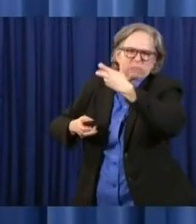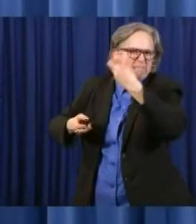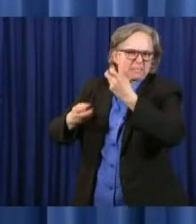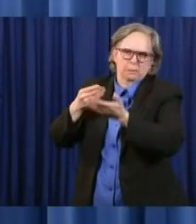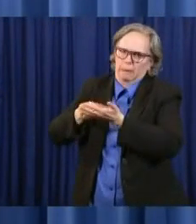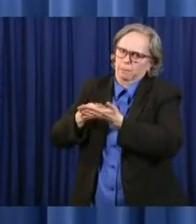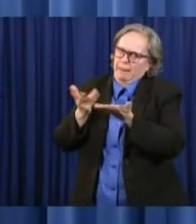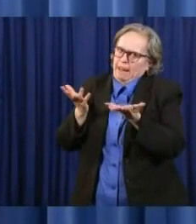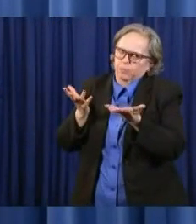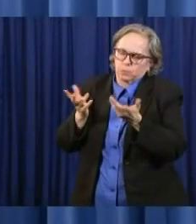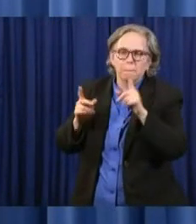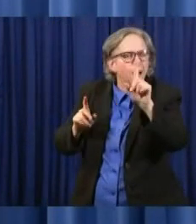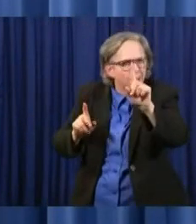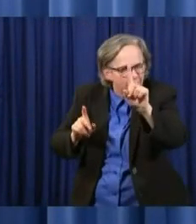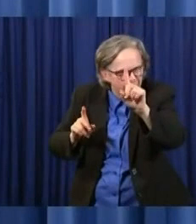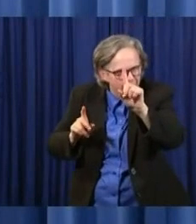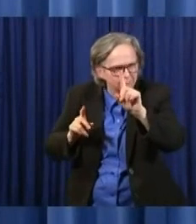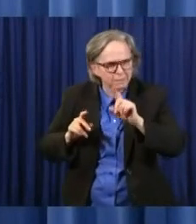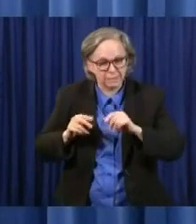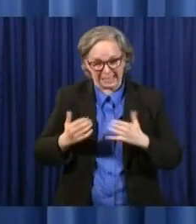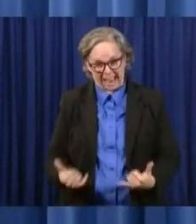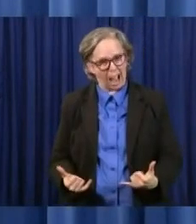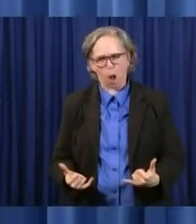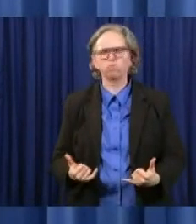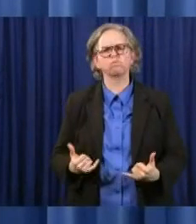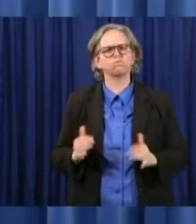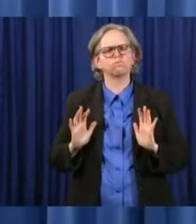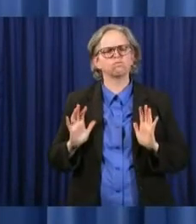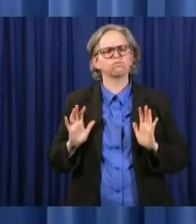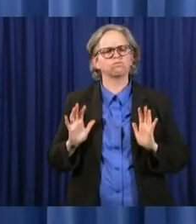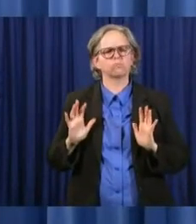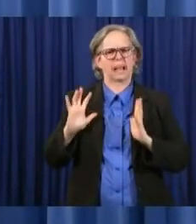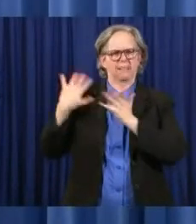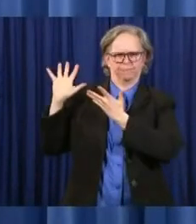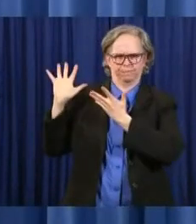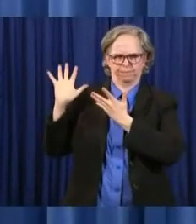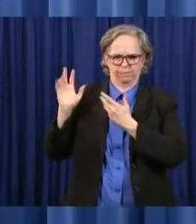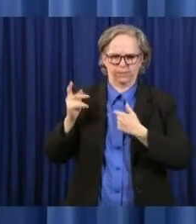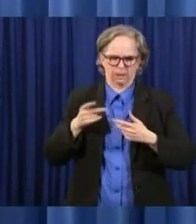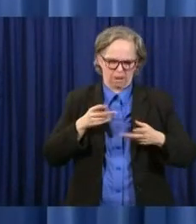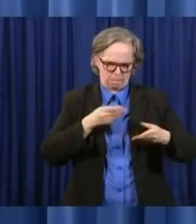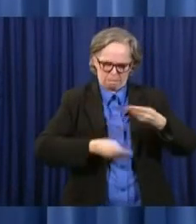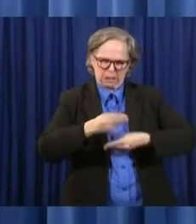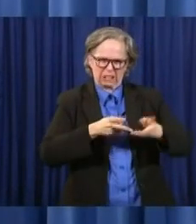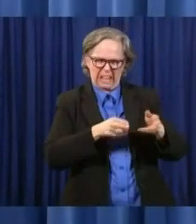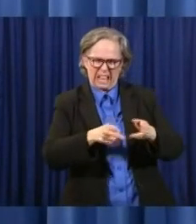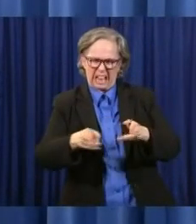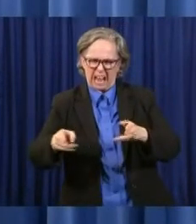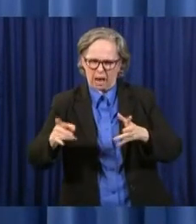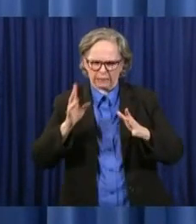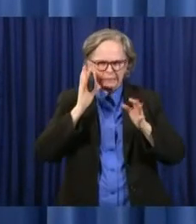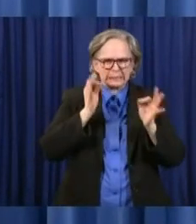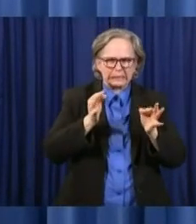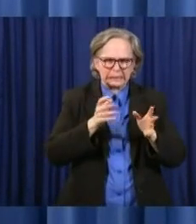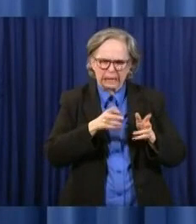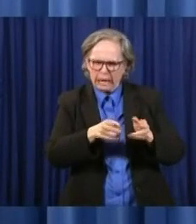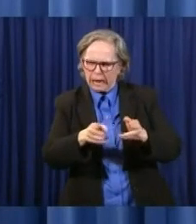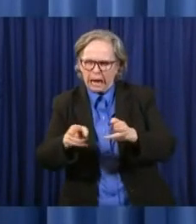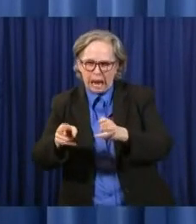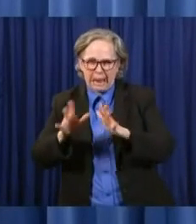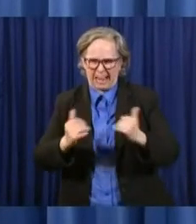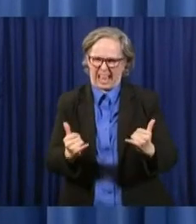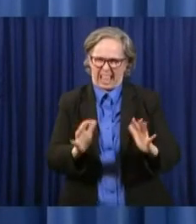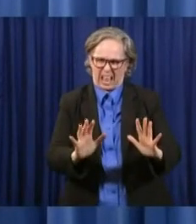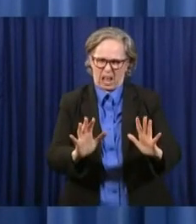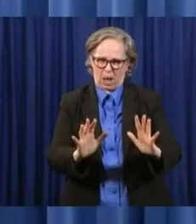try to do is get some cuts now, make tough decisions now. Now, the nature of budgets is that the